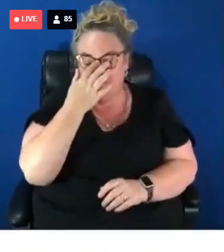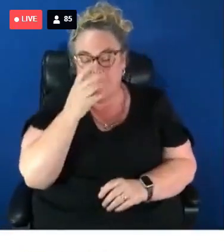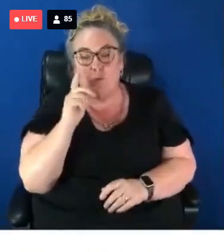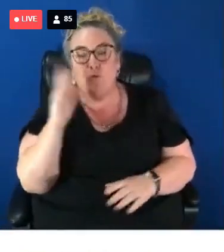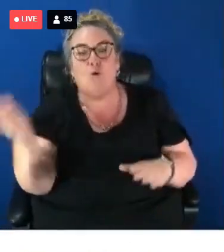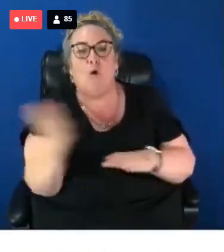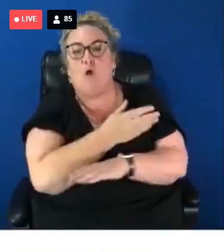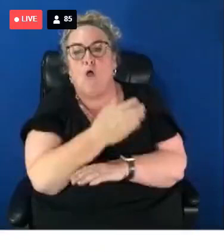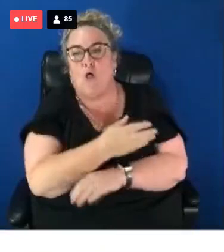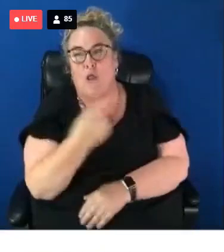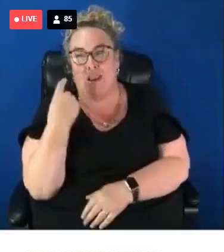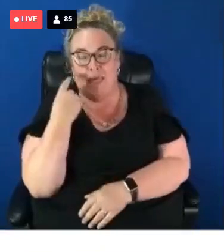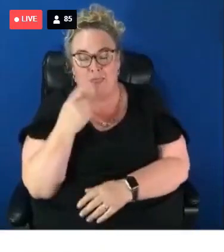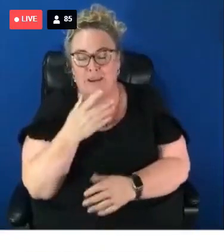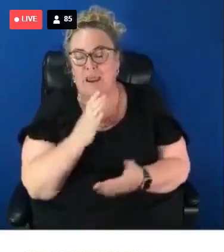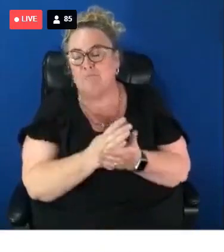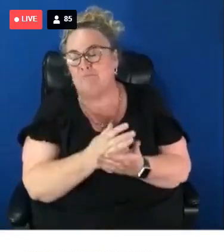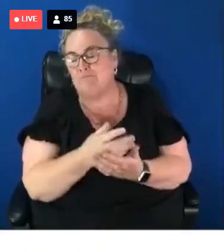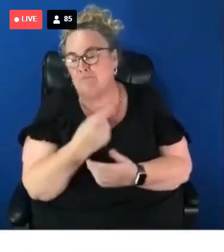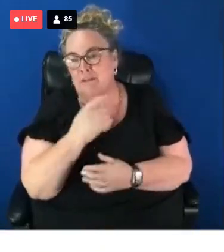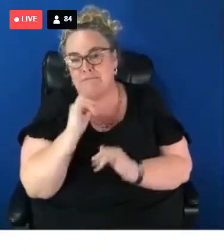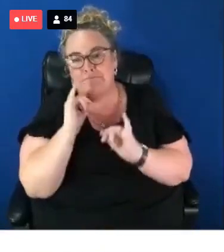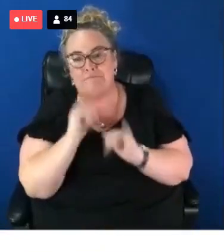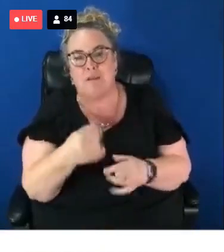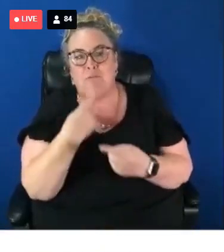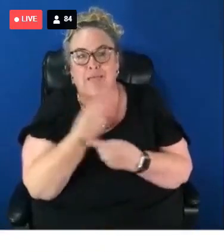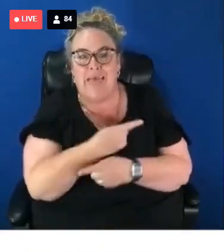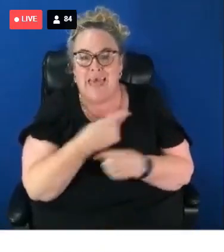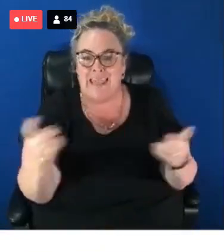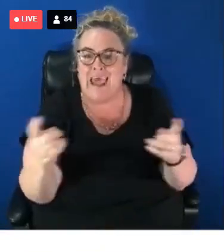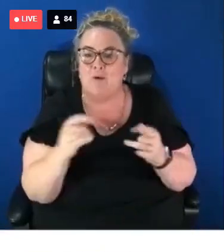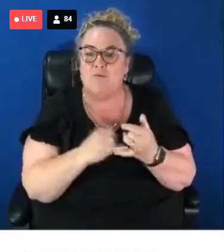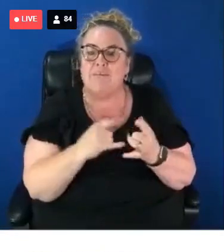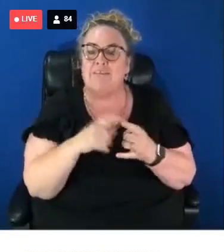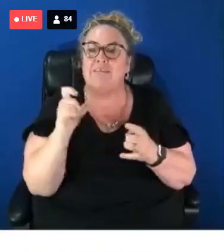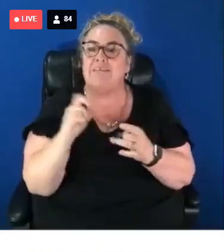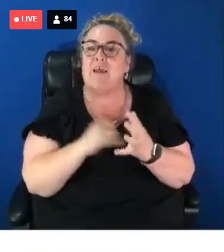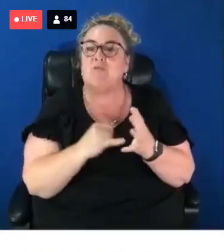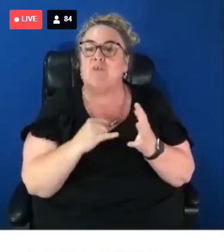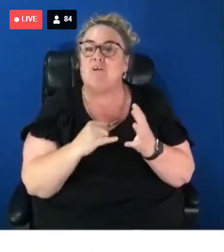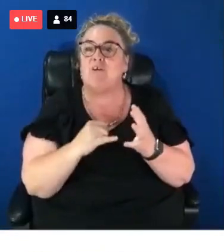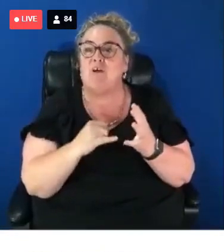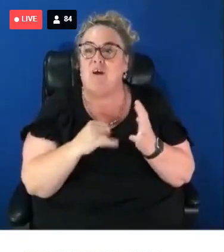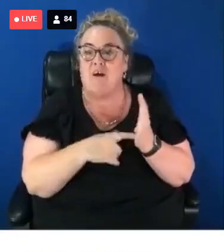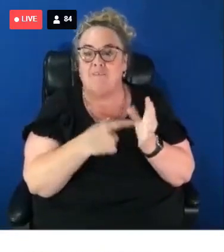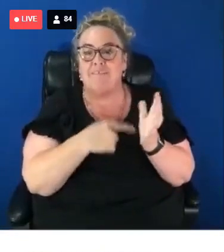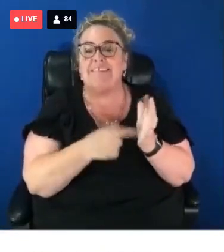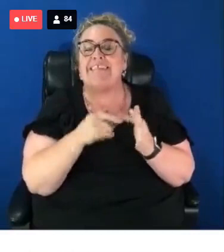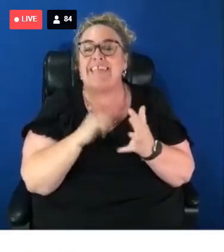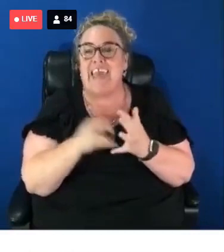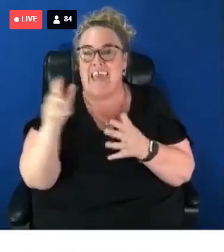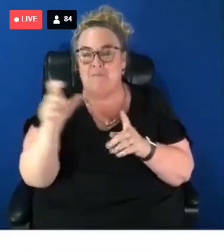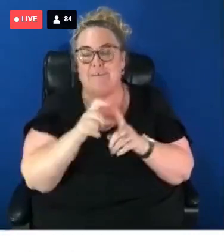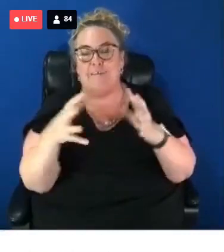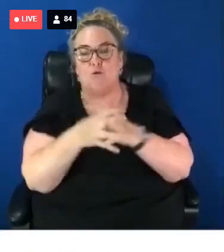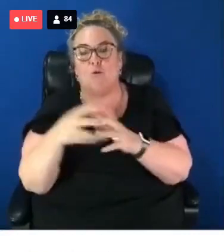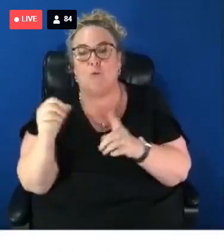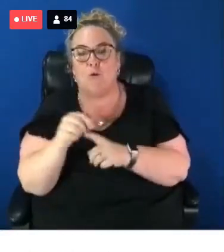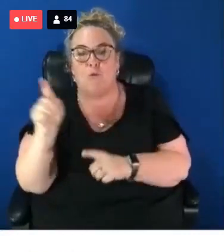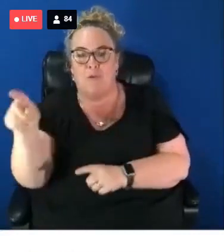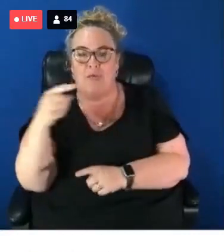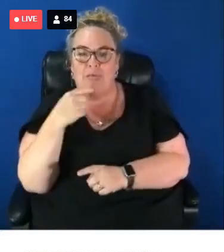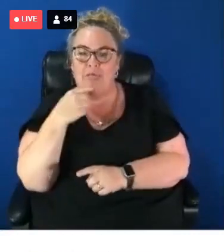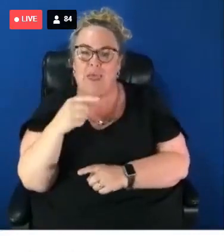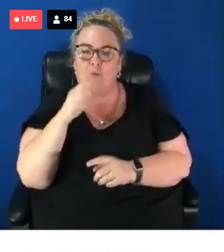an absolutely despicable announcement by the Secretary of State for the Department for Work and Pensions that they were agreeing to what they call the Job Centre Innovation